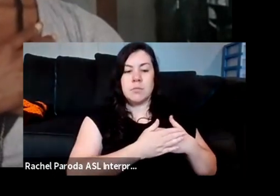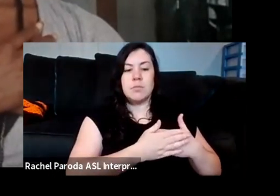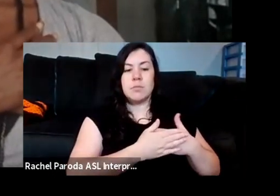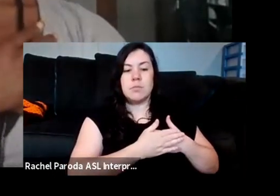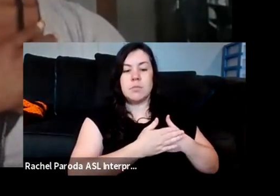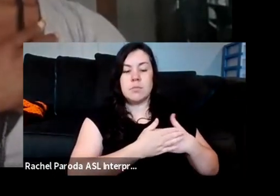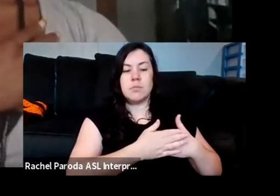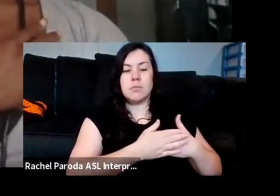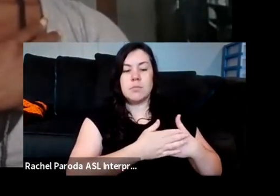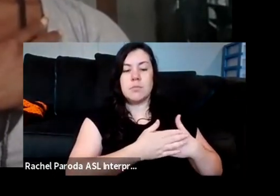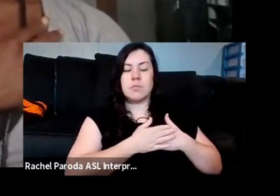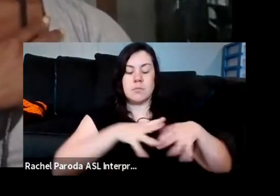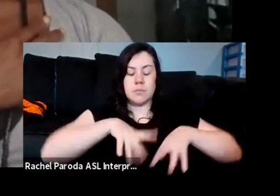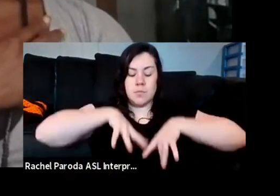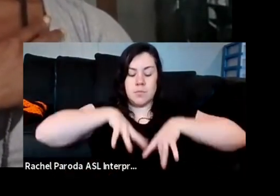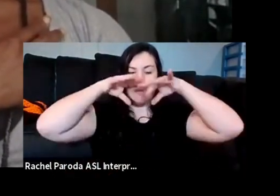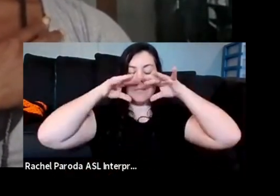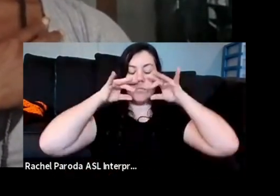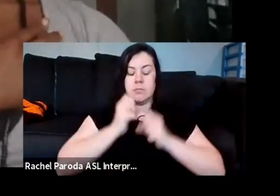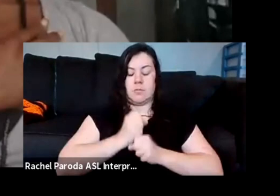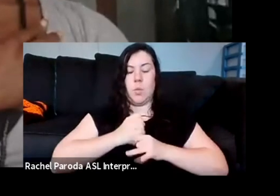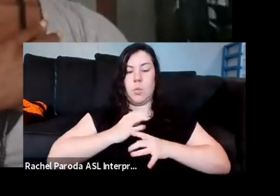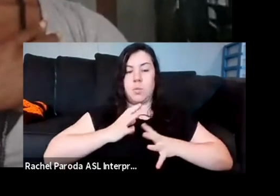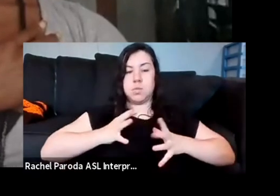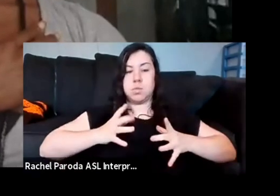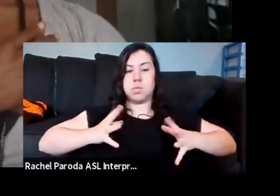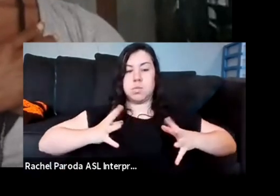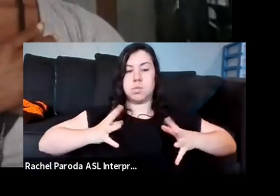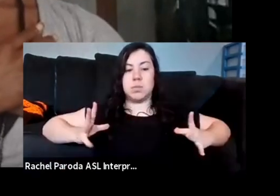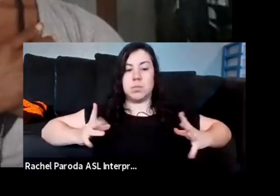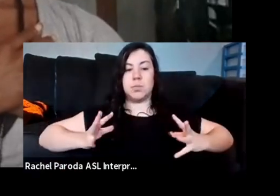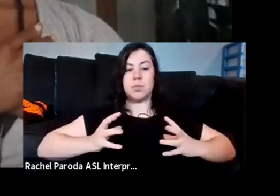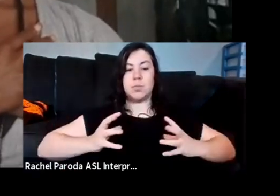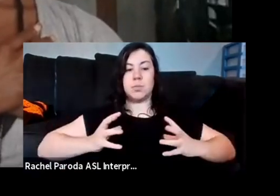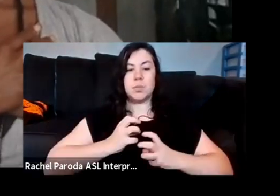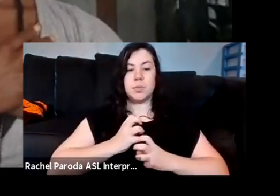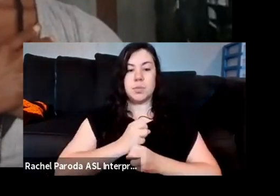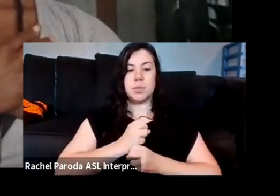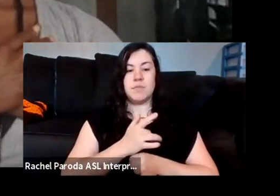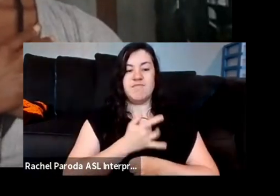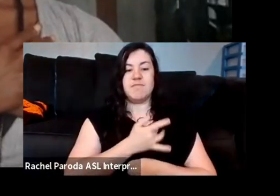fullness of your inhale and the sweet surrender and grounding of your exhale.